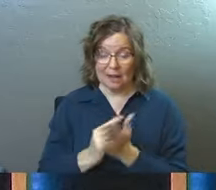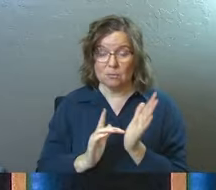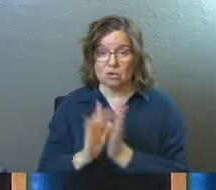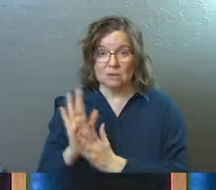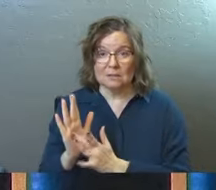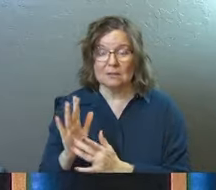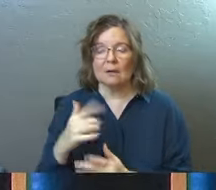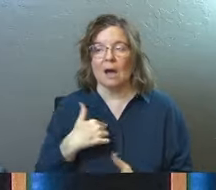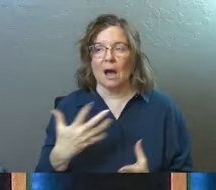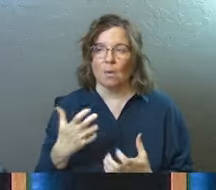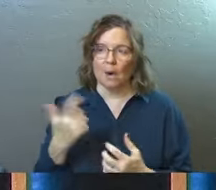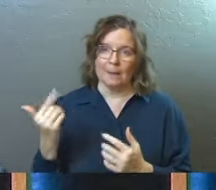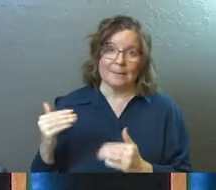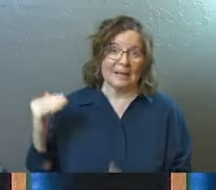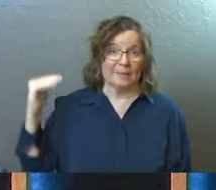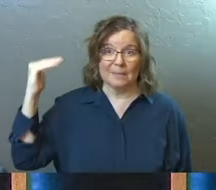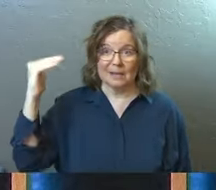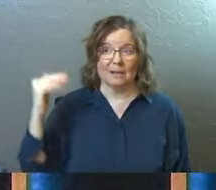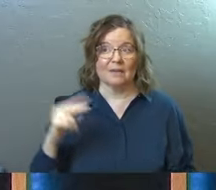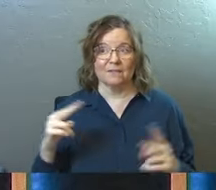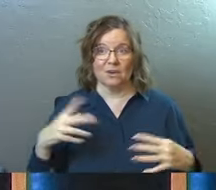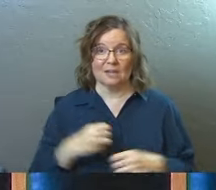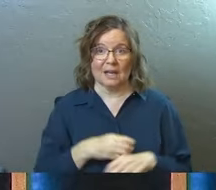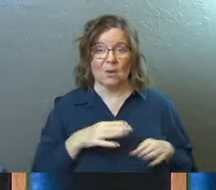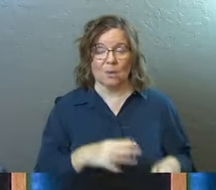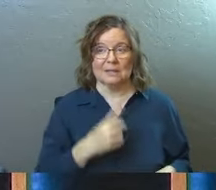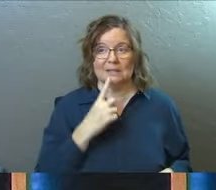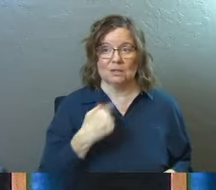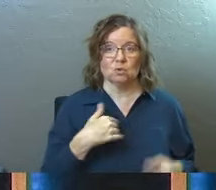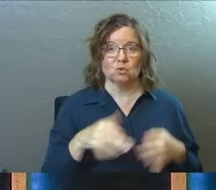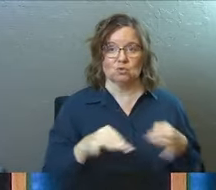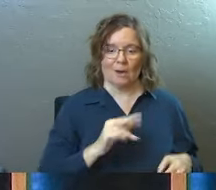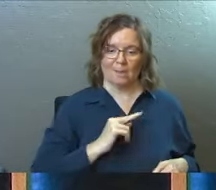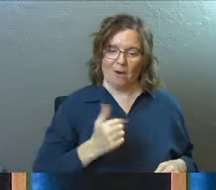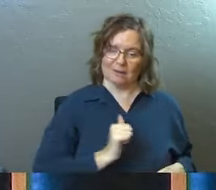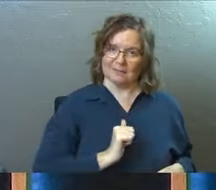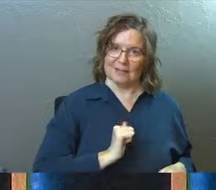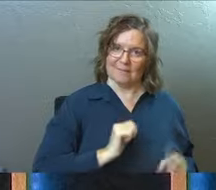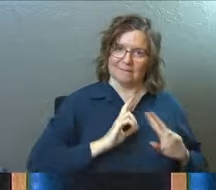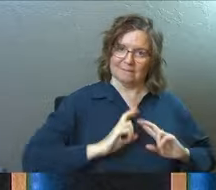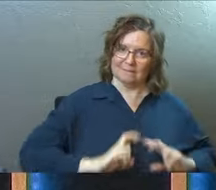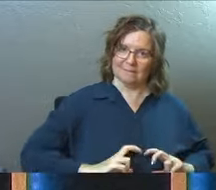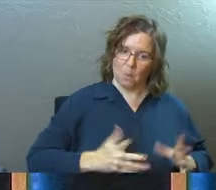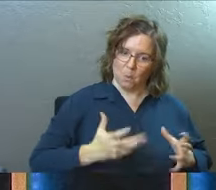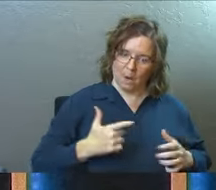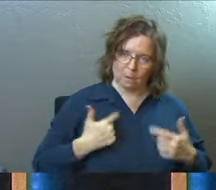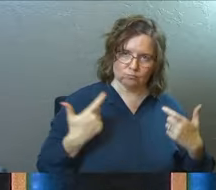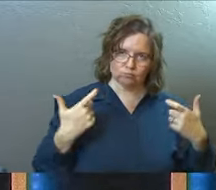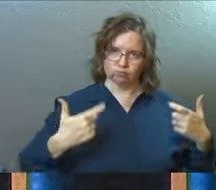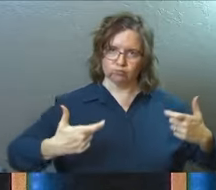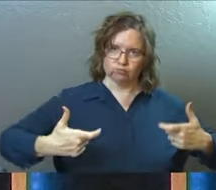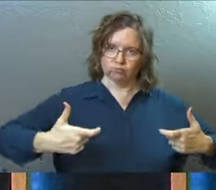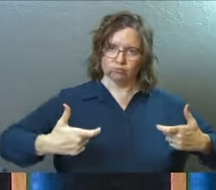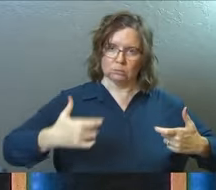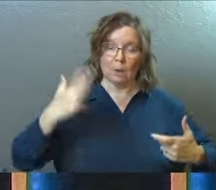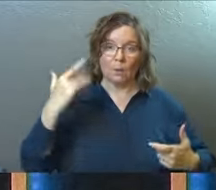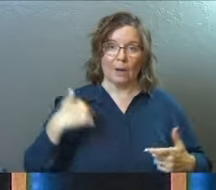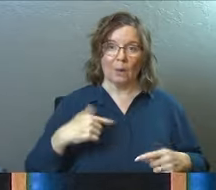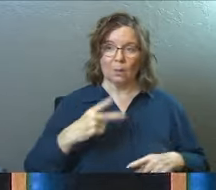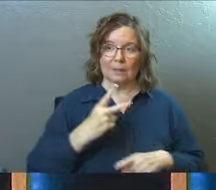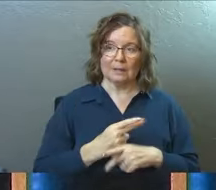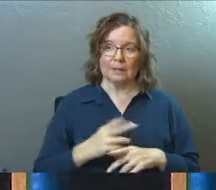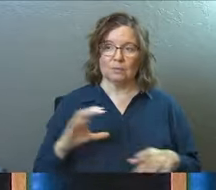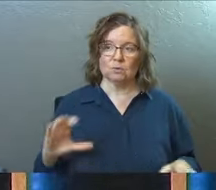Jesus Christ. I want to be big is a very concise way to describe the human condition and why we